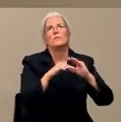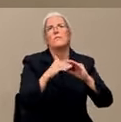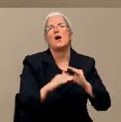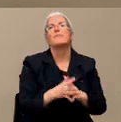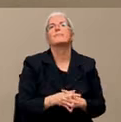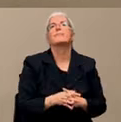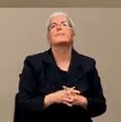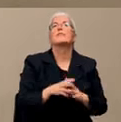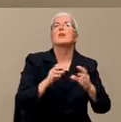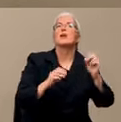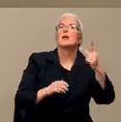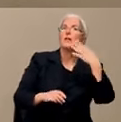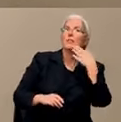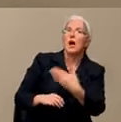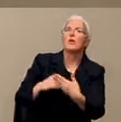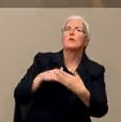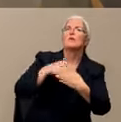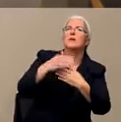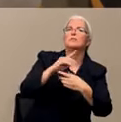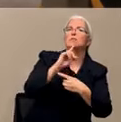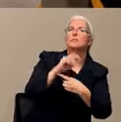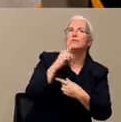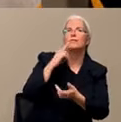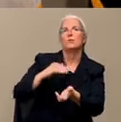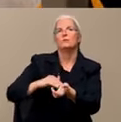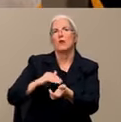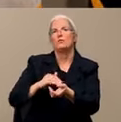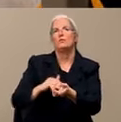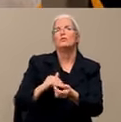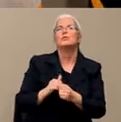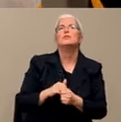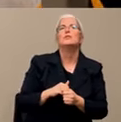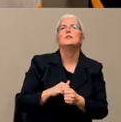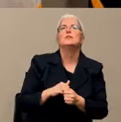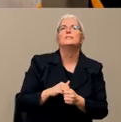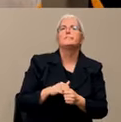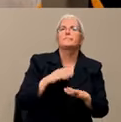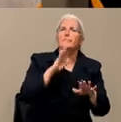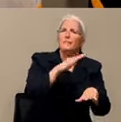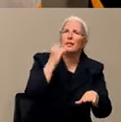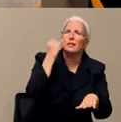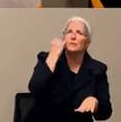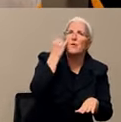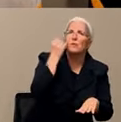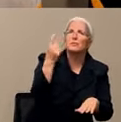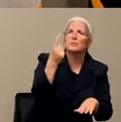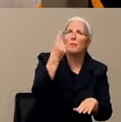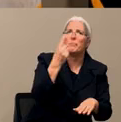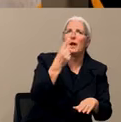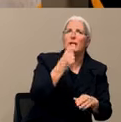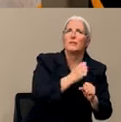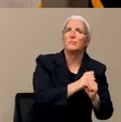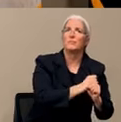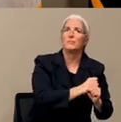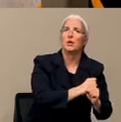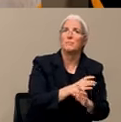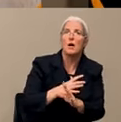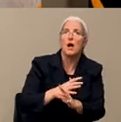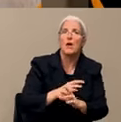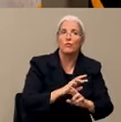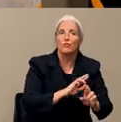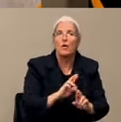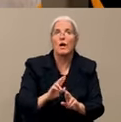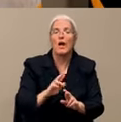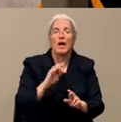Dr. V. The question is, if someone is preparing takeout food and they are infected, can you contract COVID